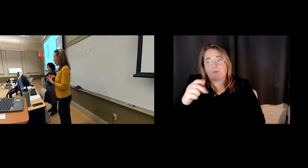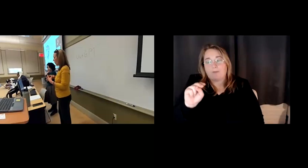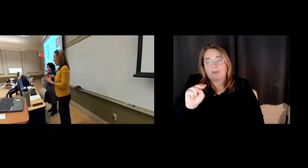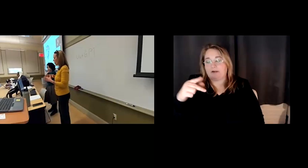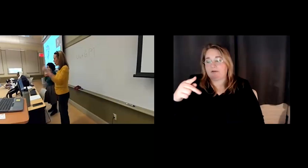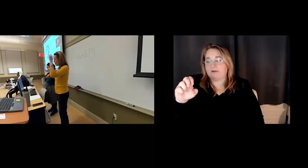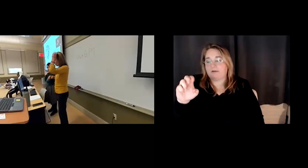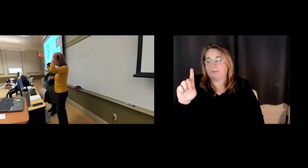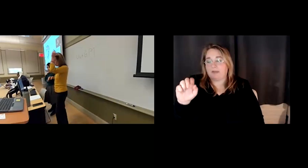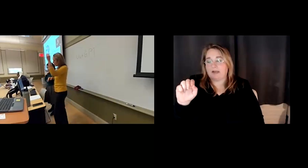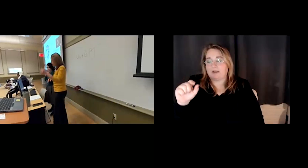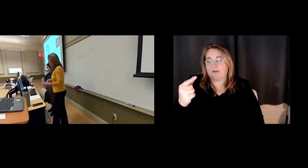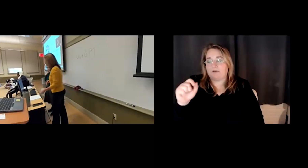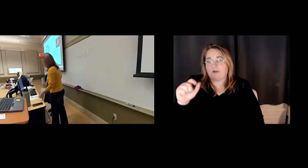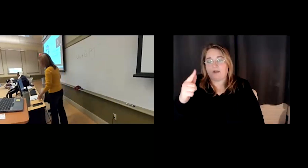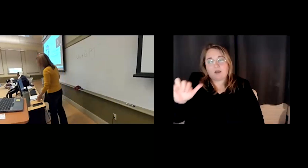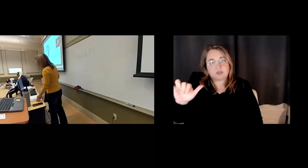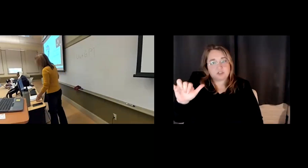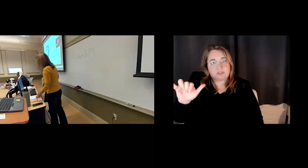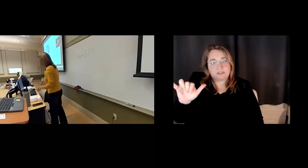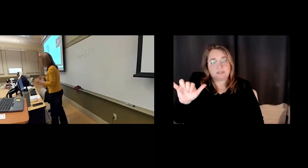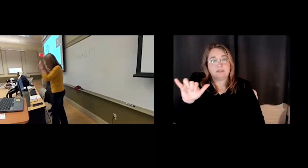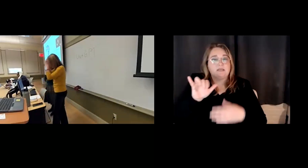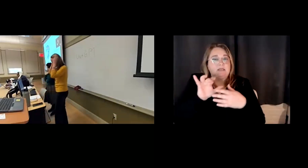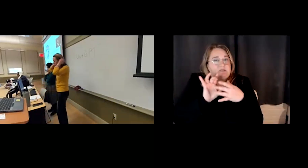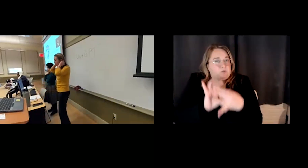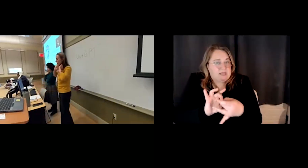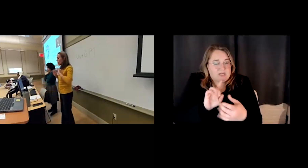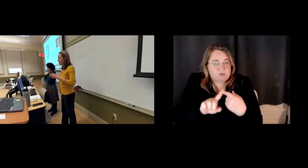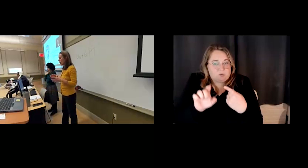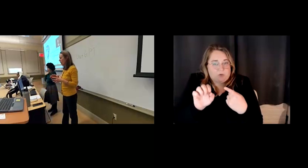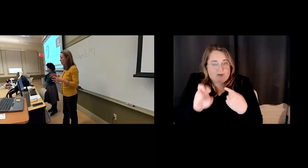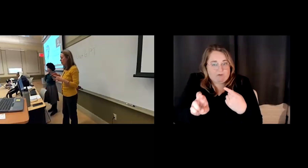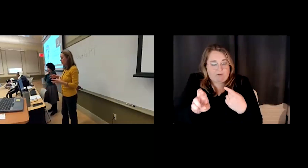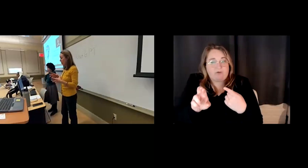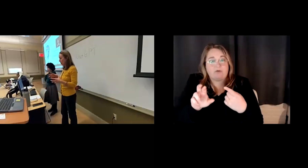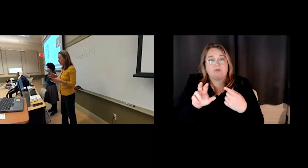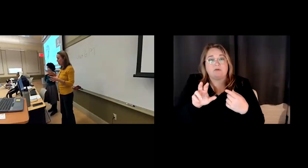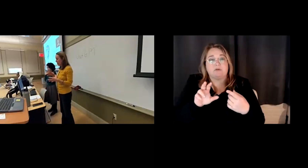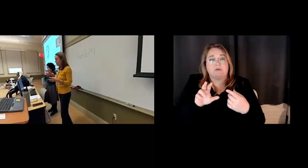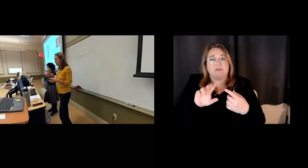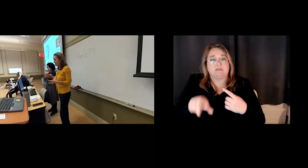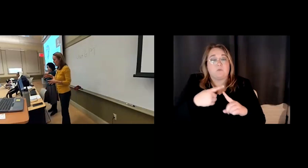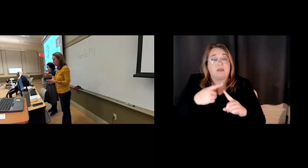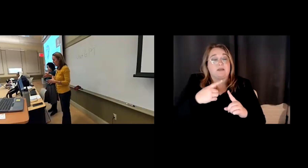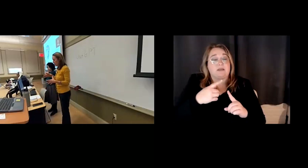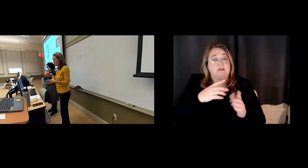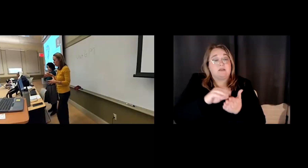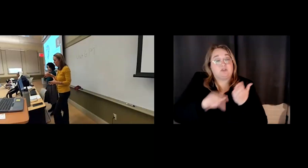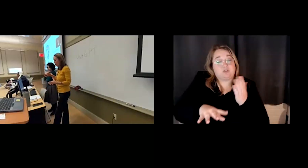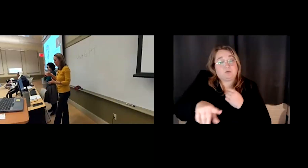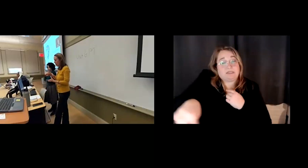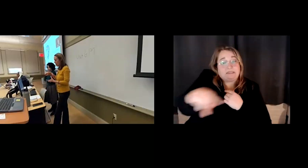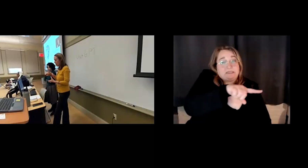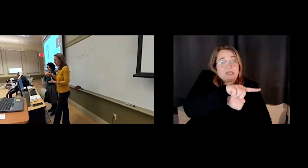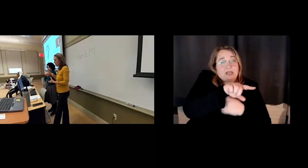related to OER. This is where you, um, you have the students, um, build the OER materials.